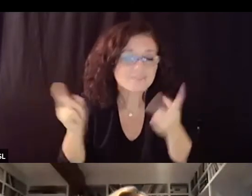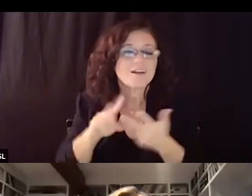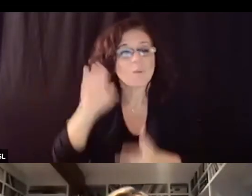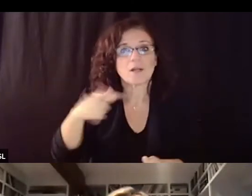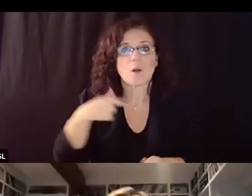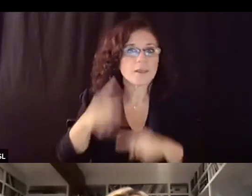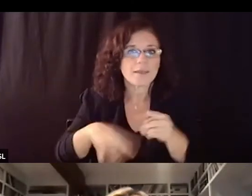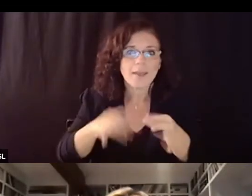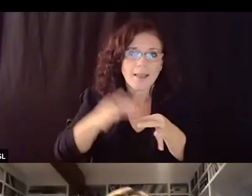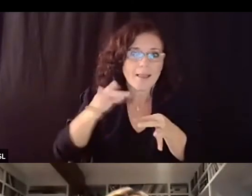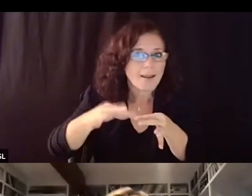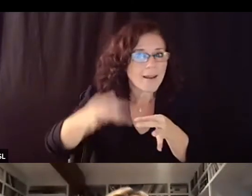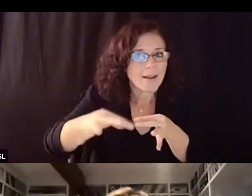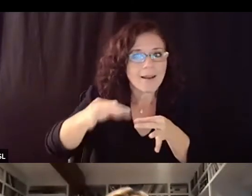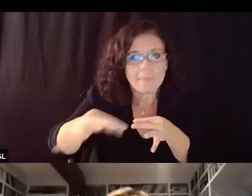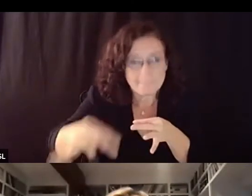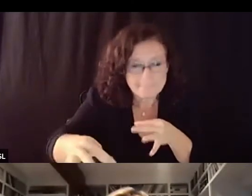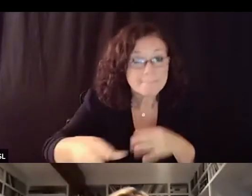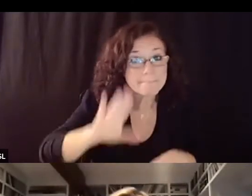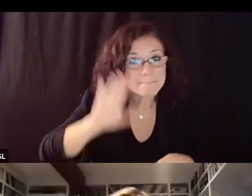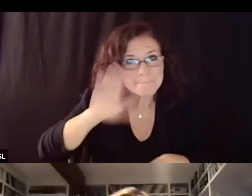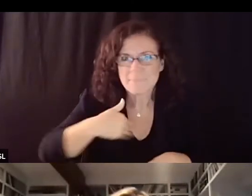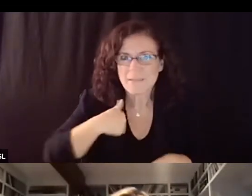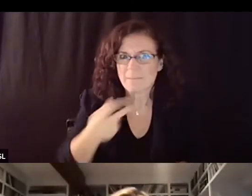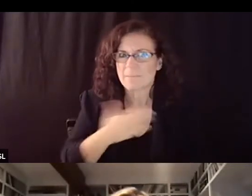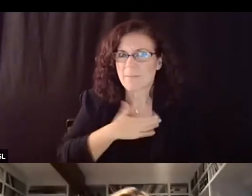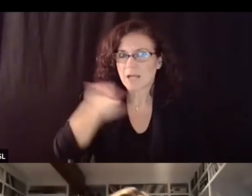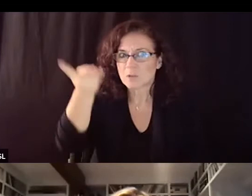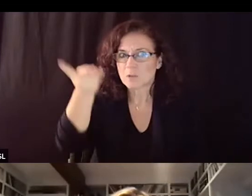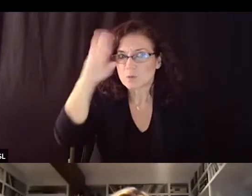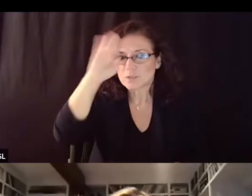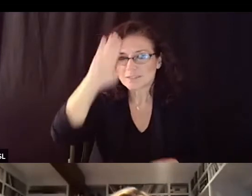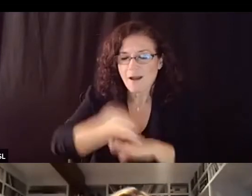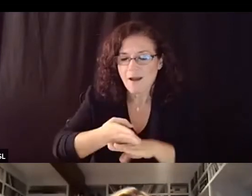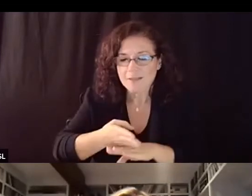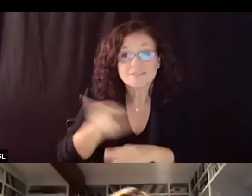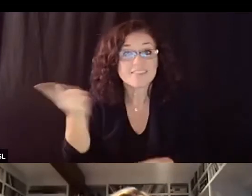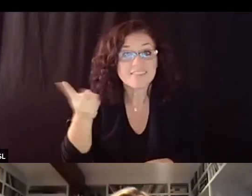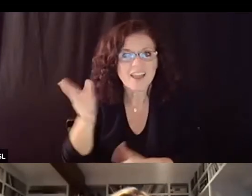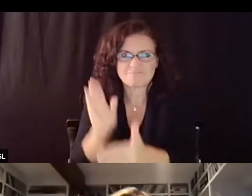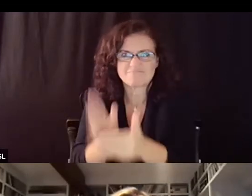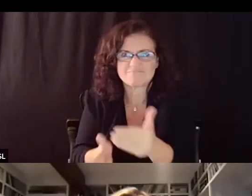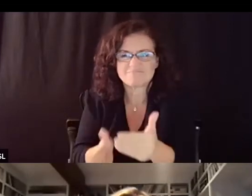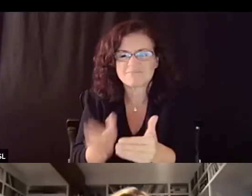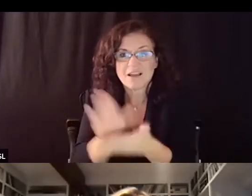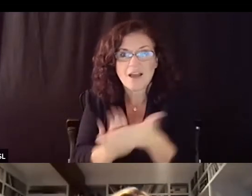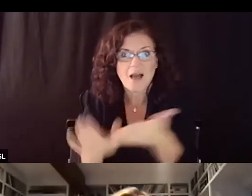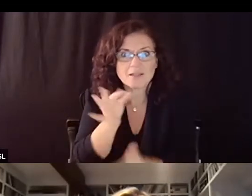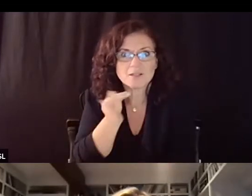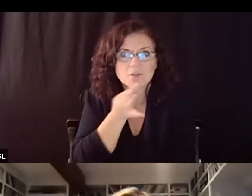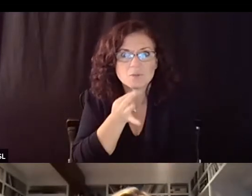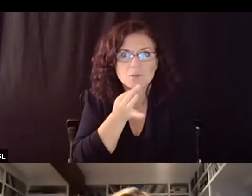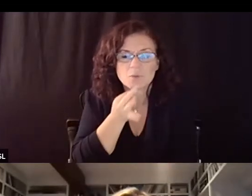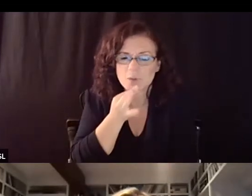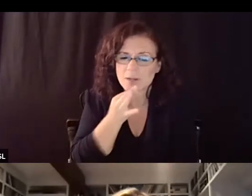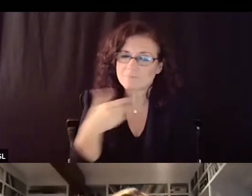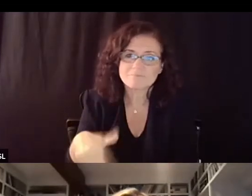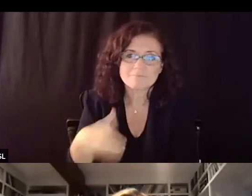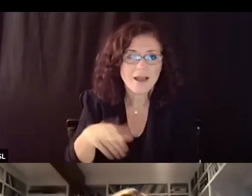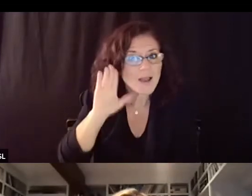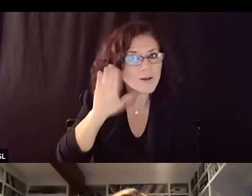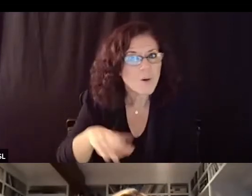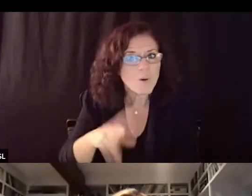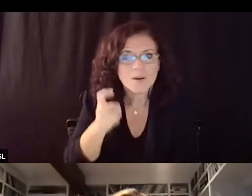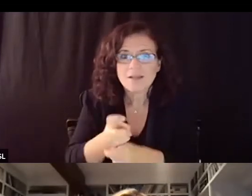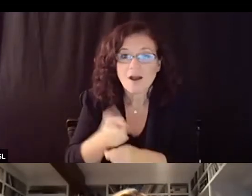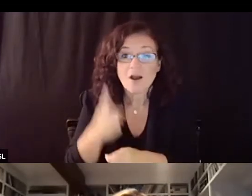having two sons that are completing college uh myself i know how hard it is for our college applications